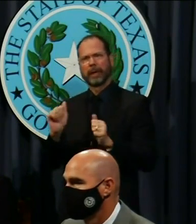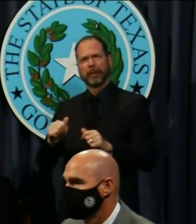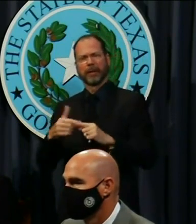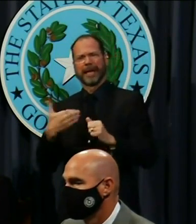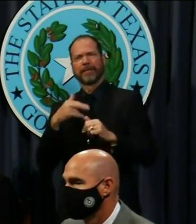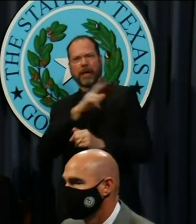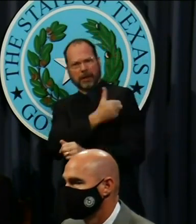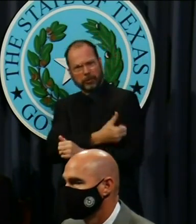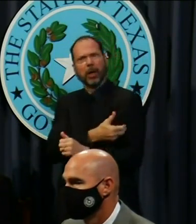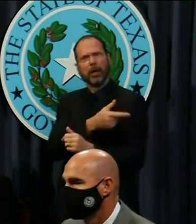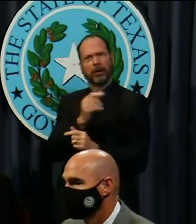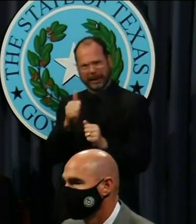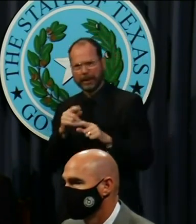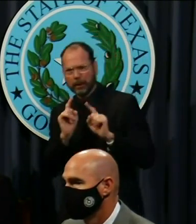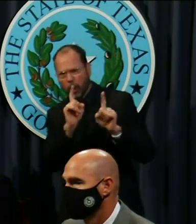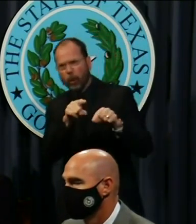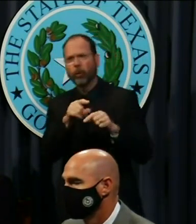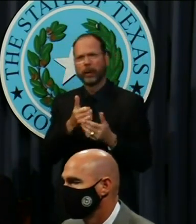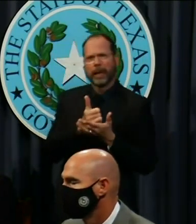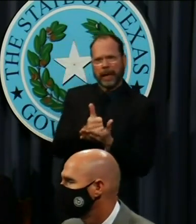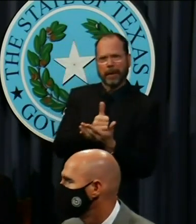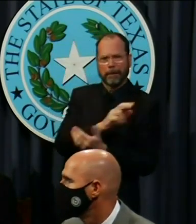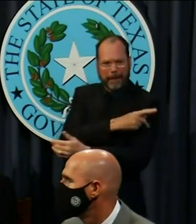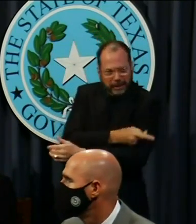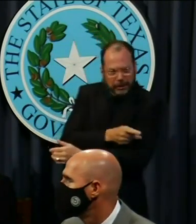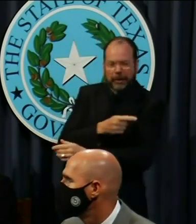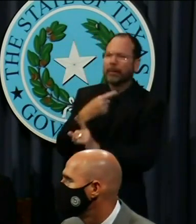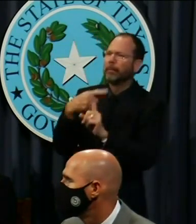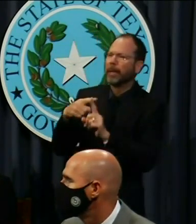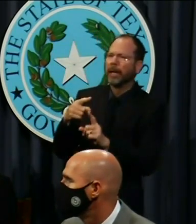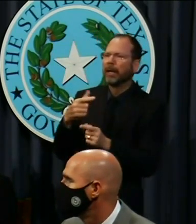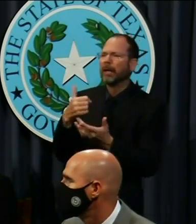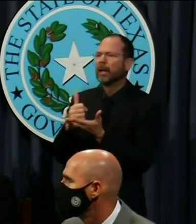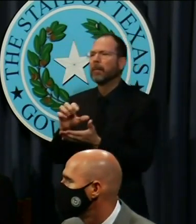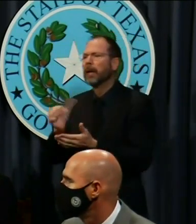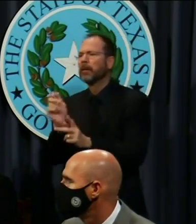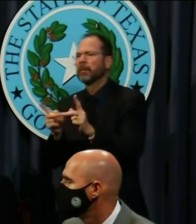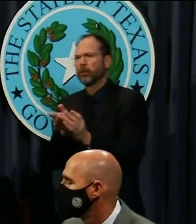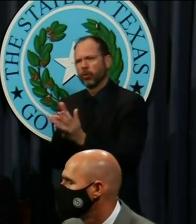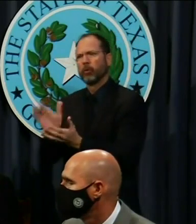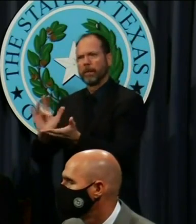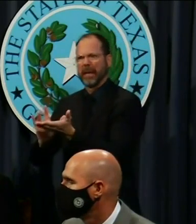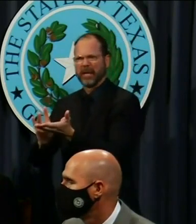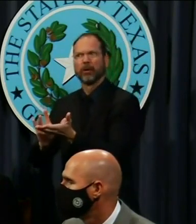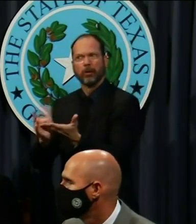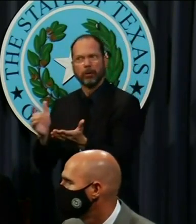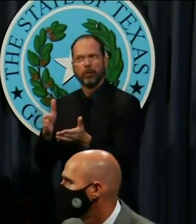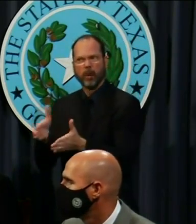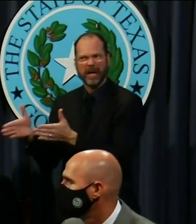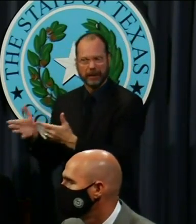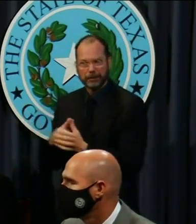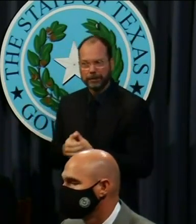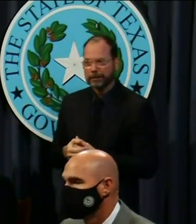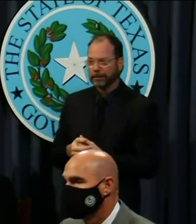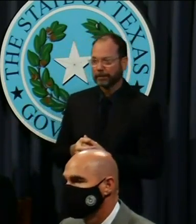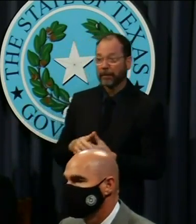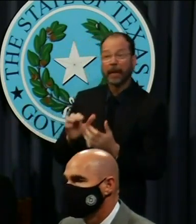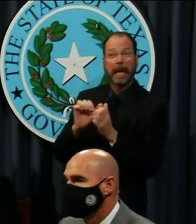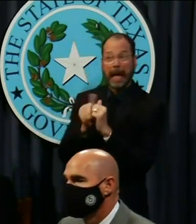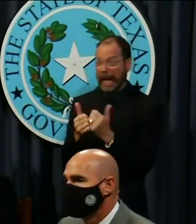to treat both COVID patients as well as other medical needs of the community. So the way this works is this.